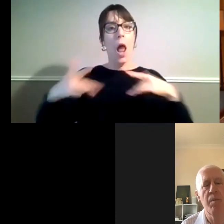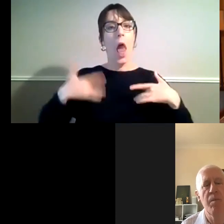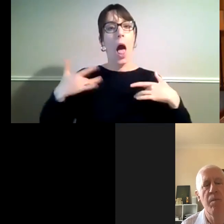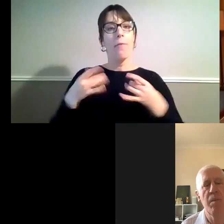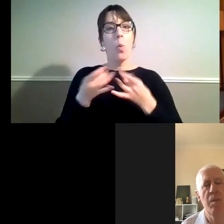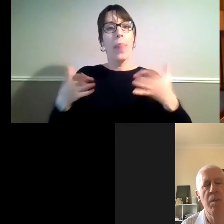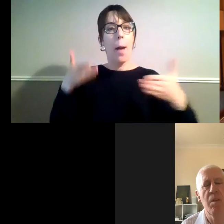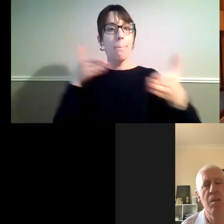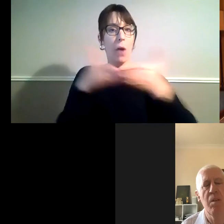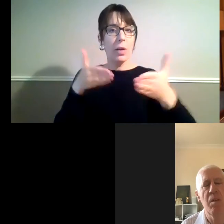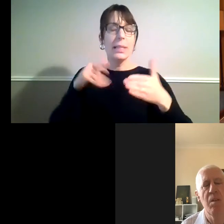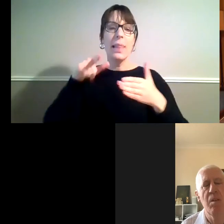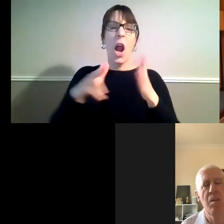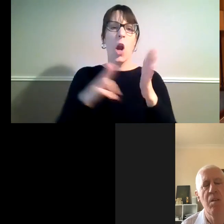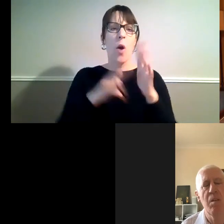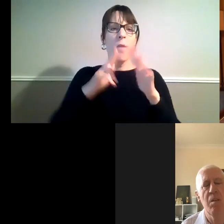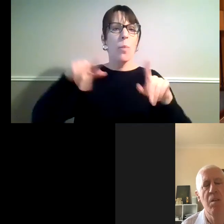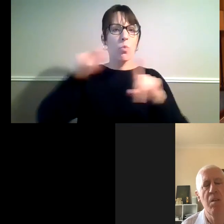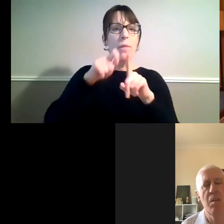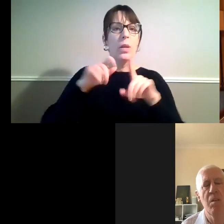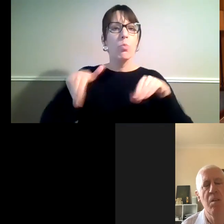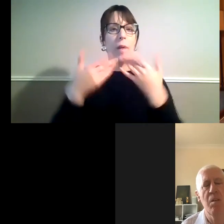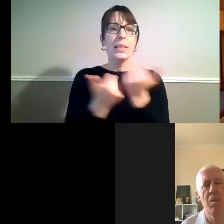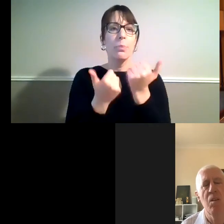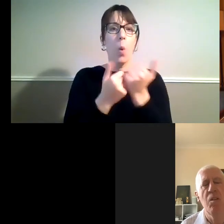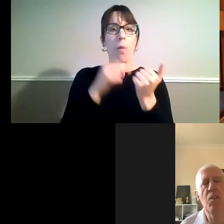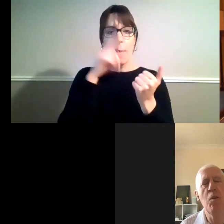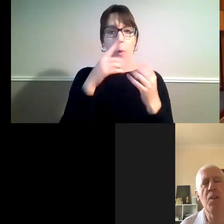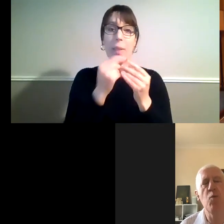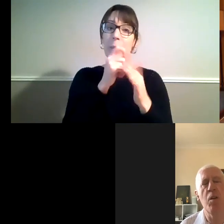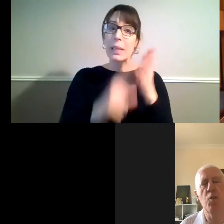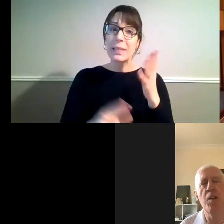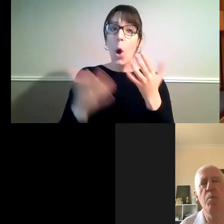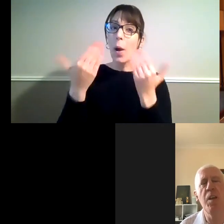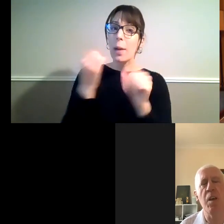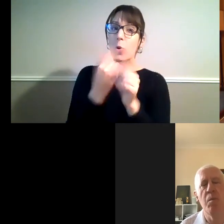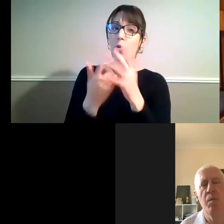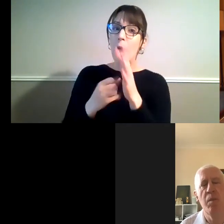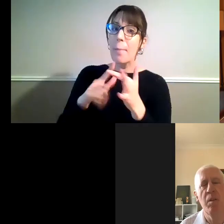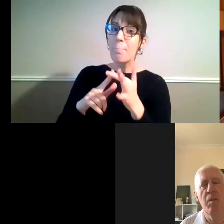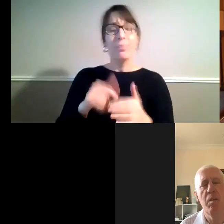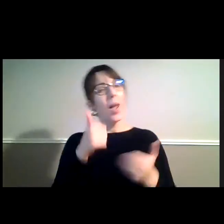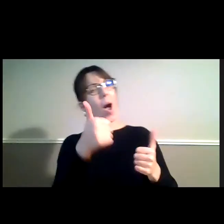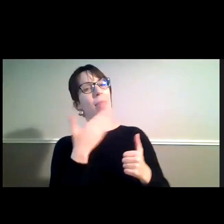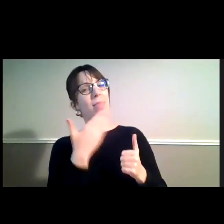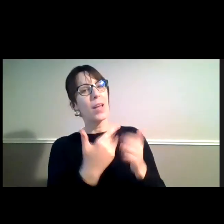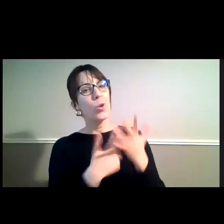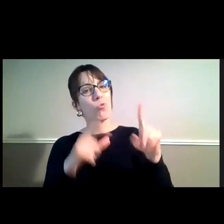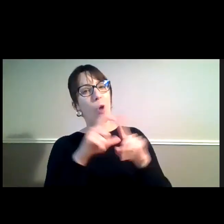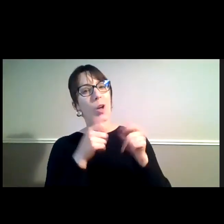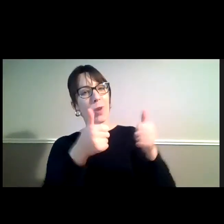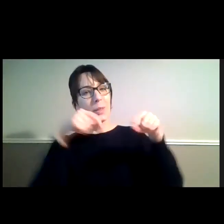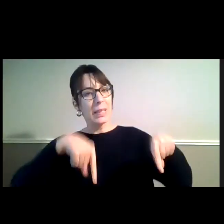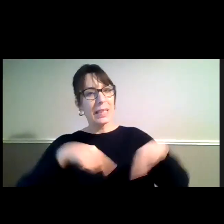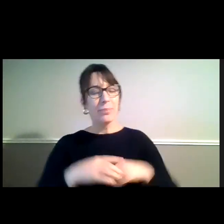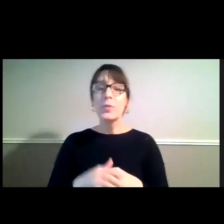to people with disability. Graham, welcome. Thanks very much, Rod. It's great to be here. Look, before I